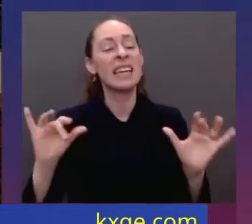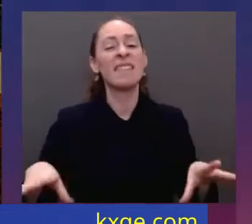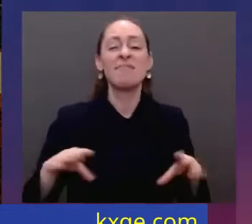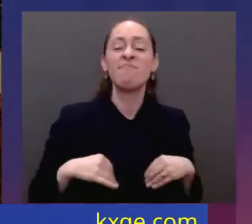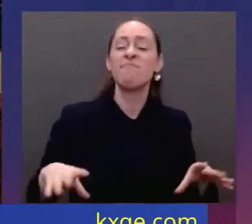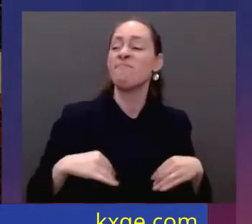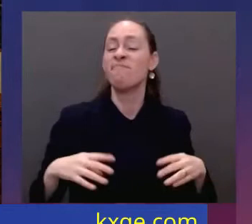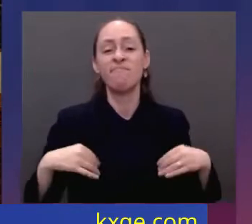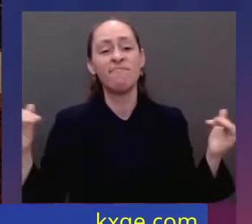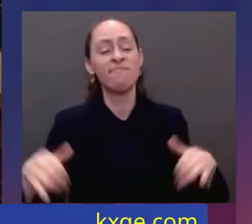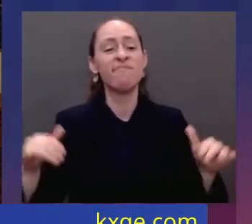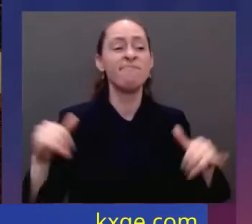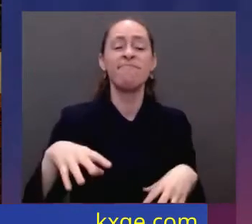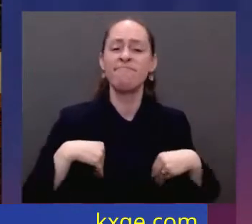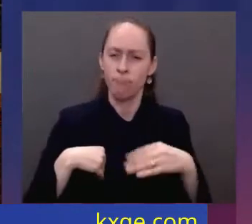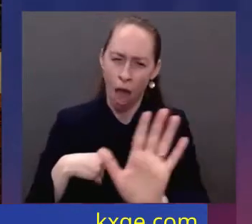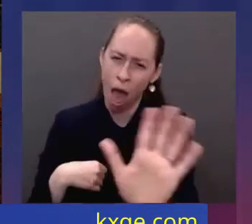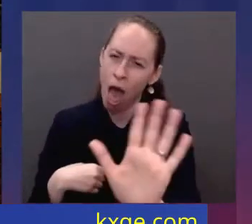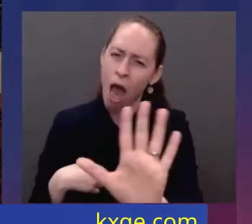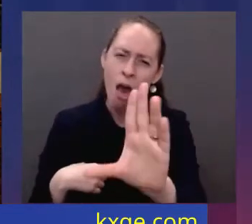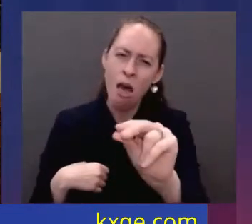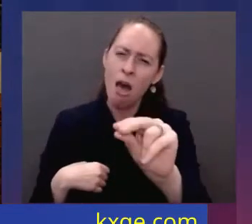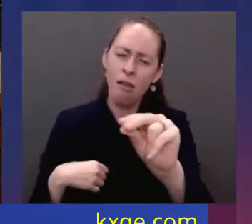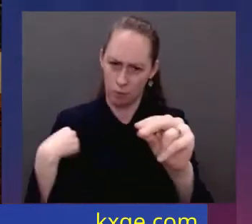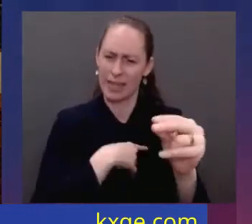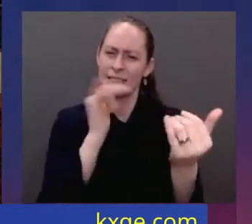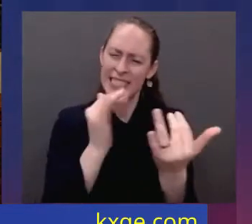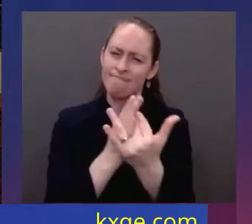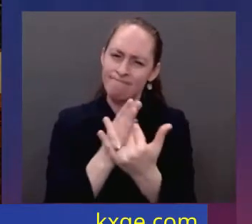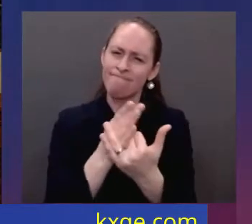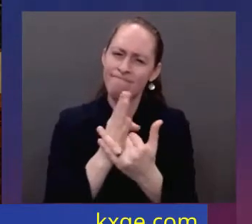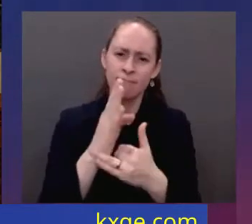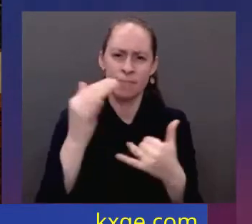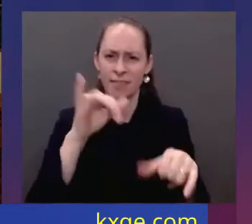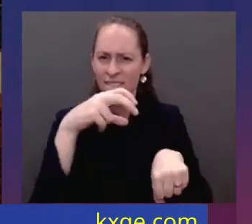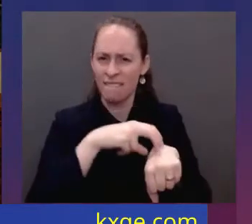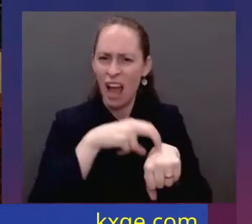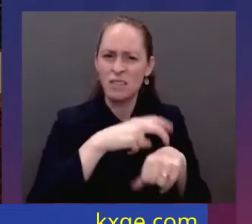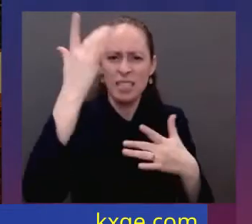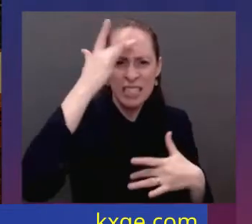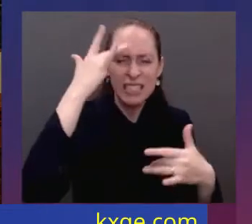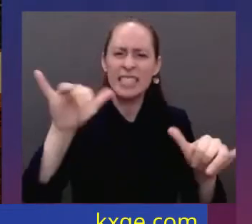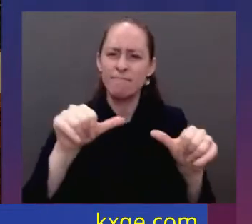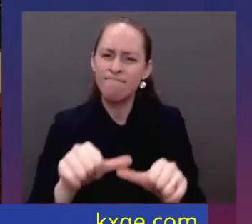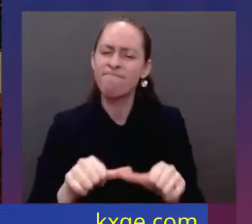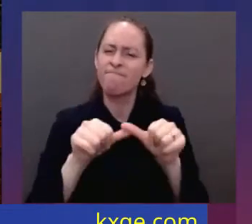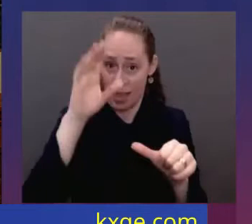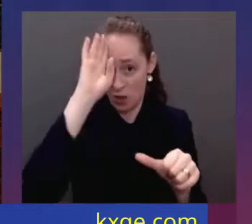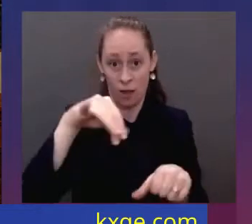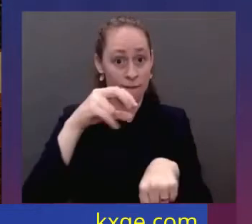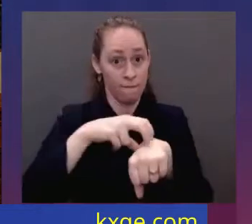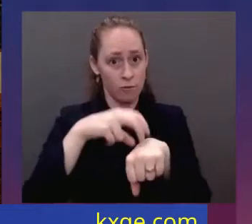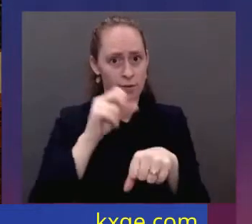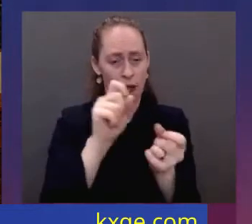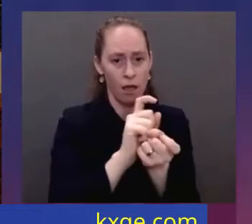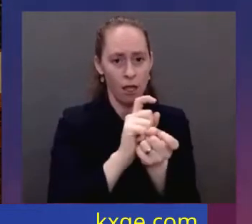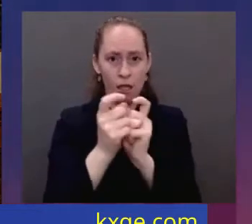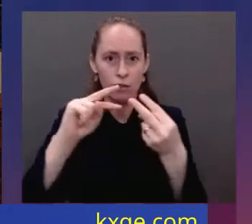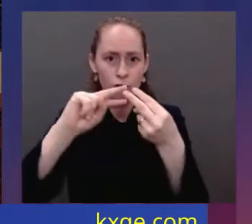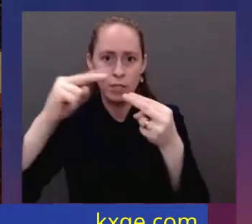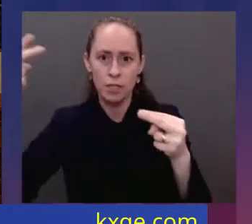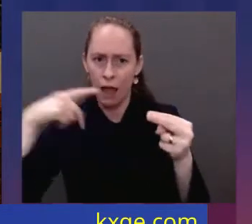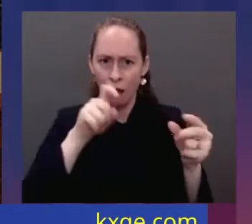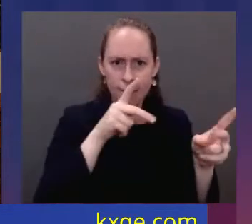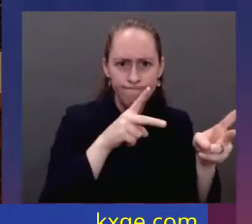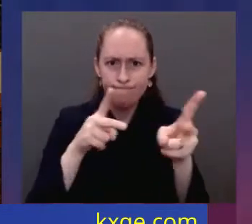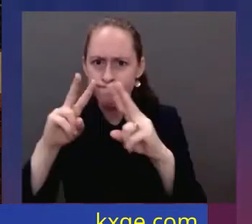We'll continue to combat the virus as we do other diseases. And because this virus mutates and spreads, we have to stay on guard. And here are four common sense steps as we move